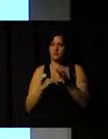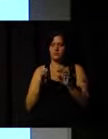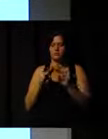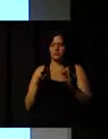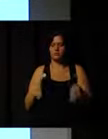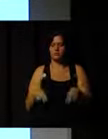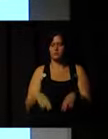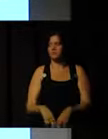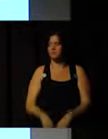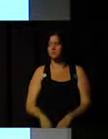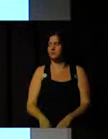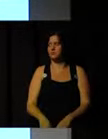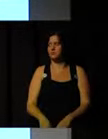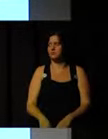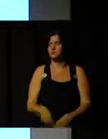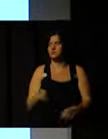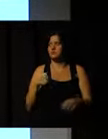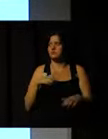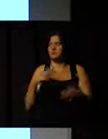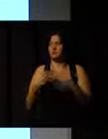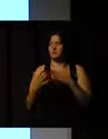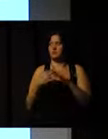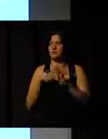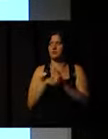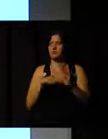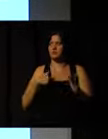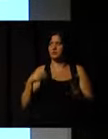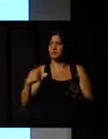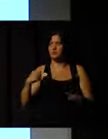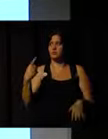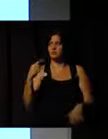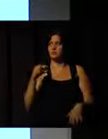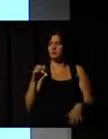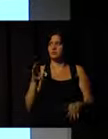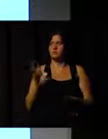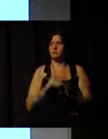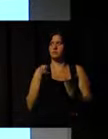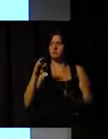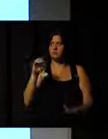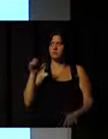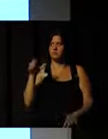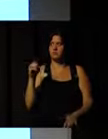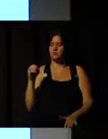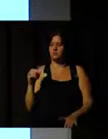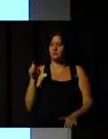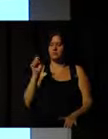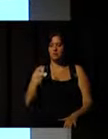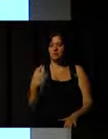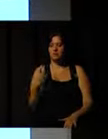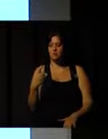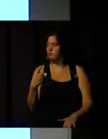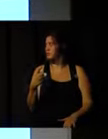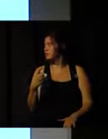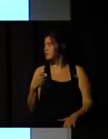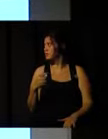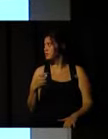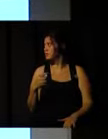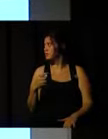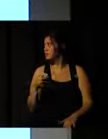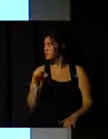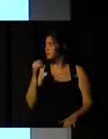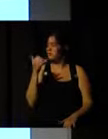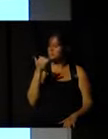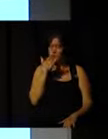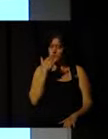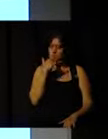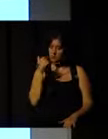A researcher needs a model. Sorry for that. It's the only one. This is my model. Actually, it's not my